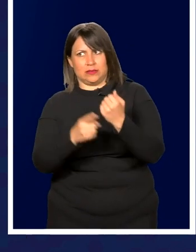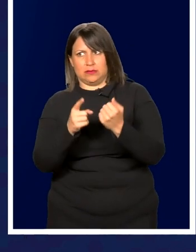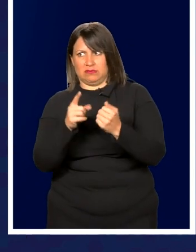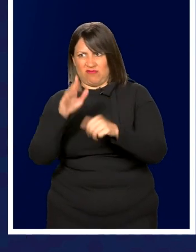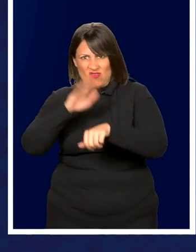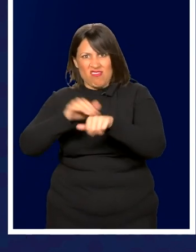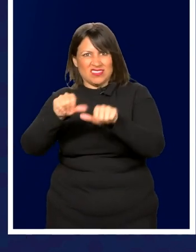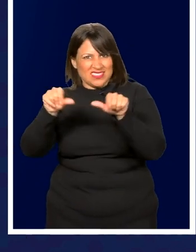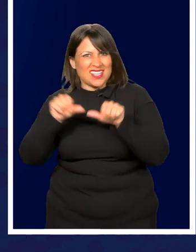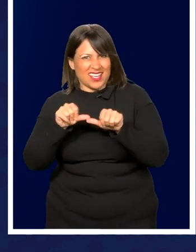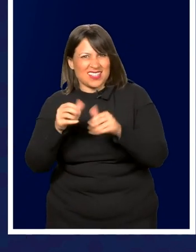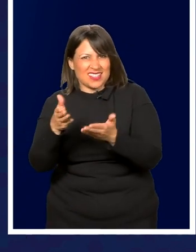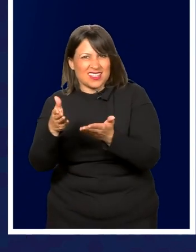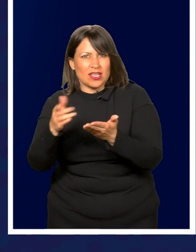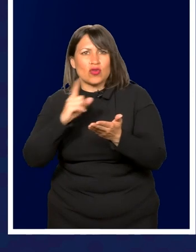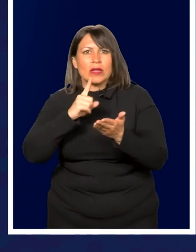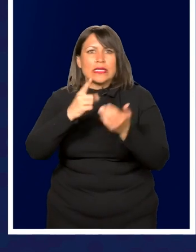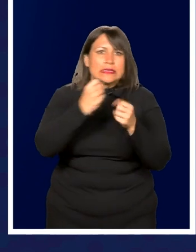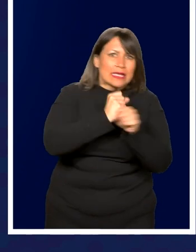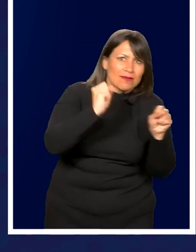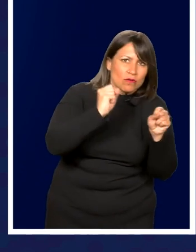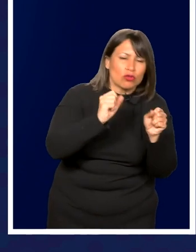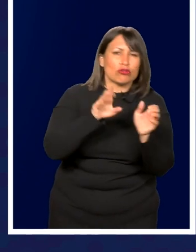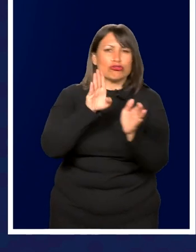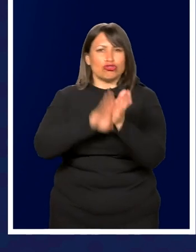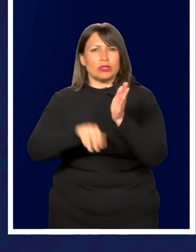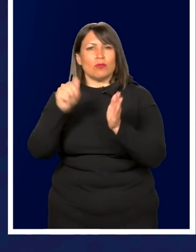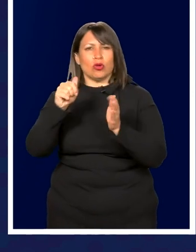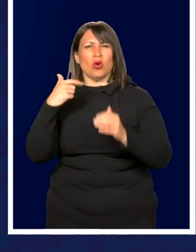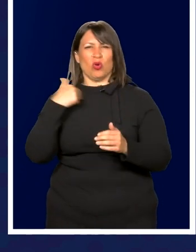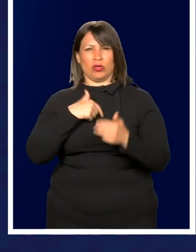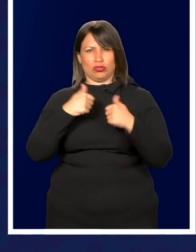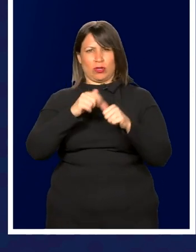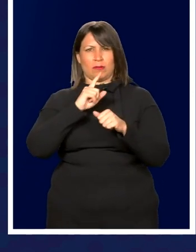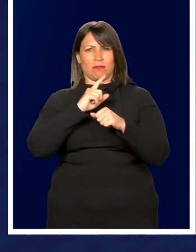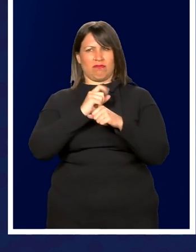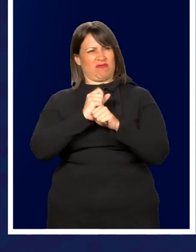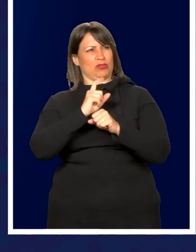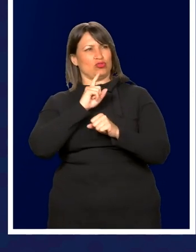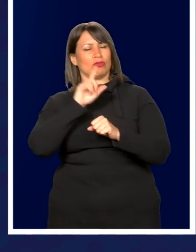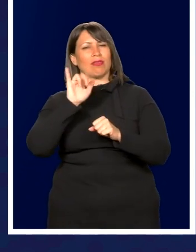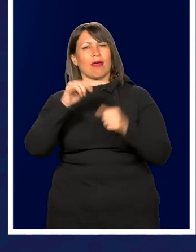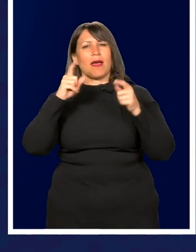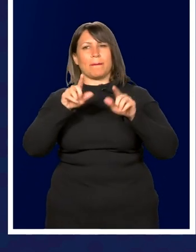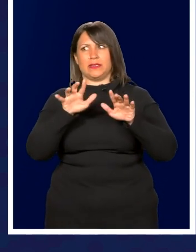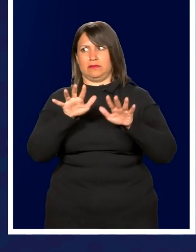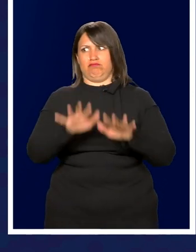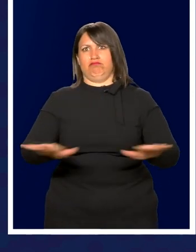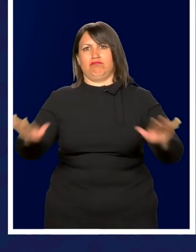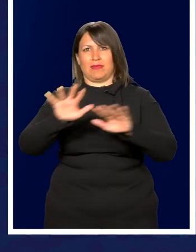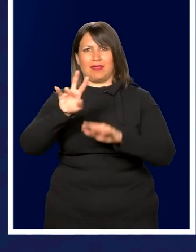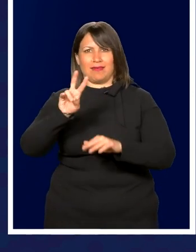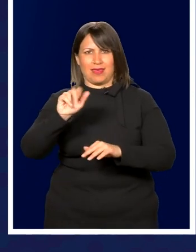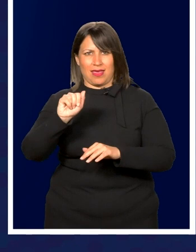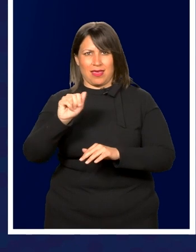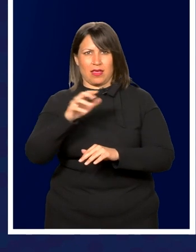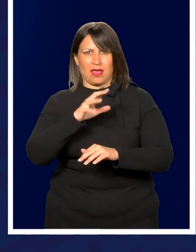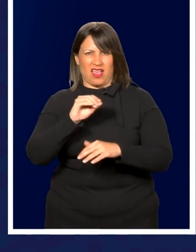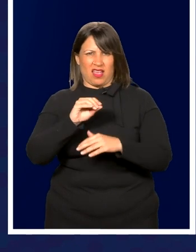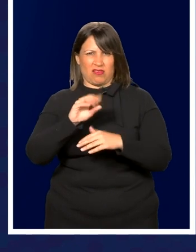It's safer. It's cheaper. We're trying to make sure that that's done throughout the VA and